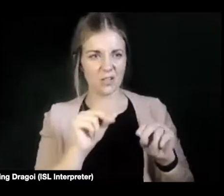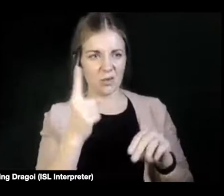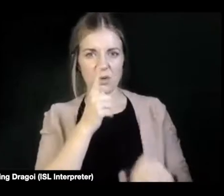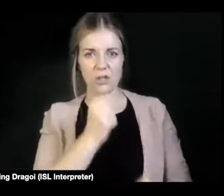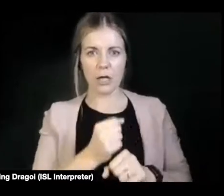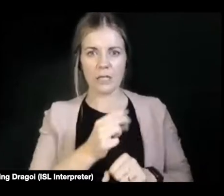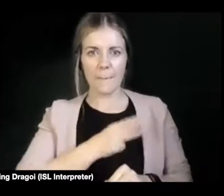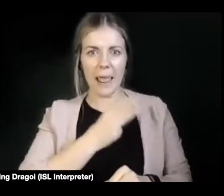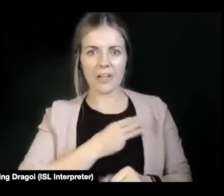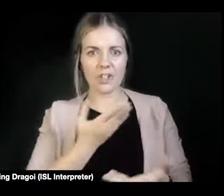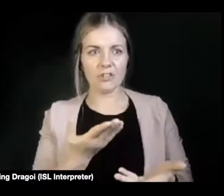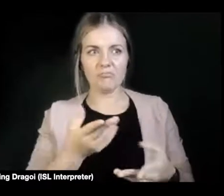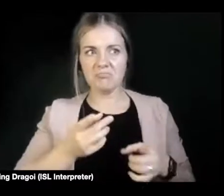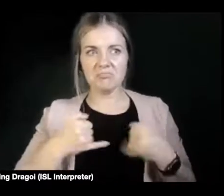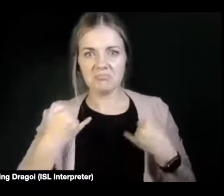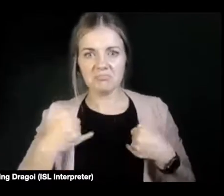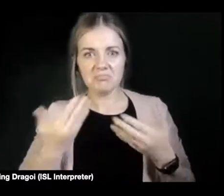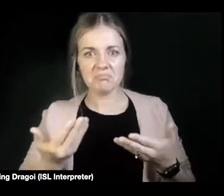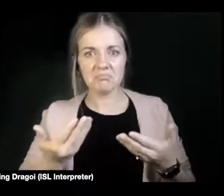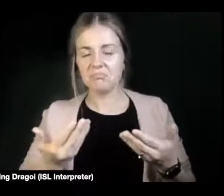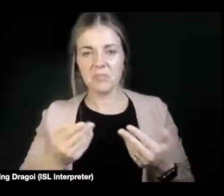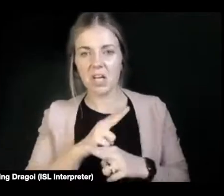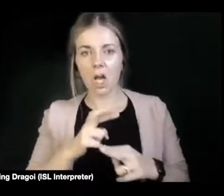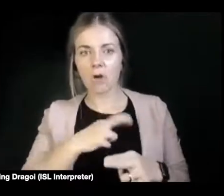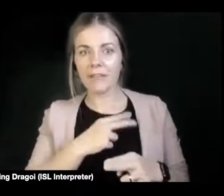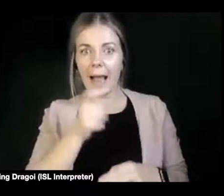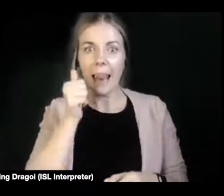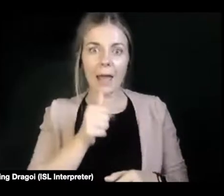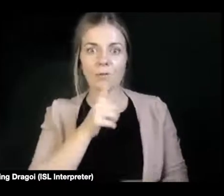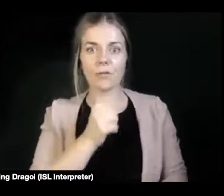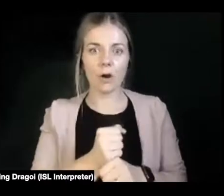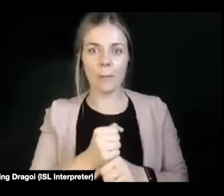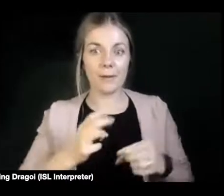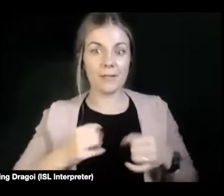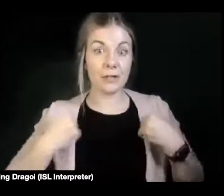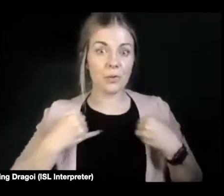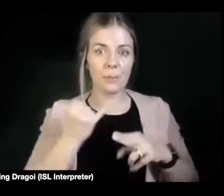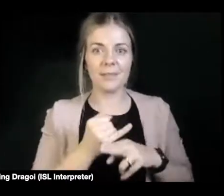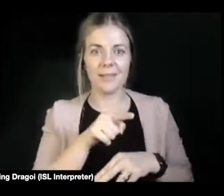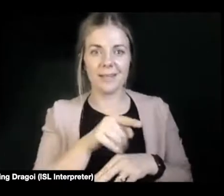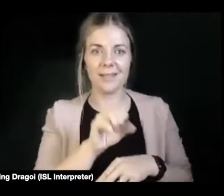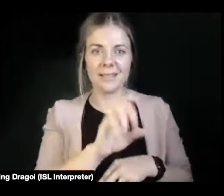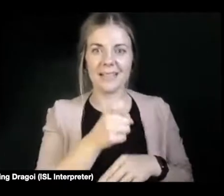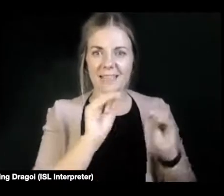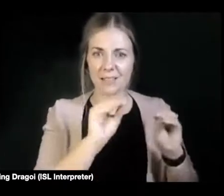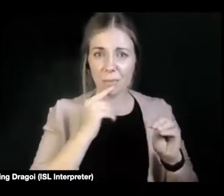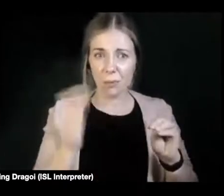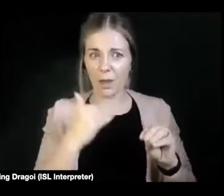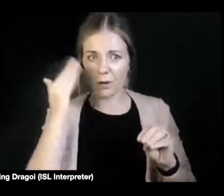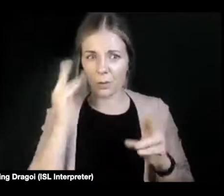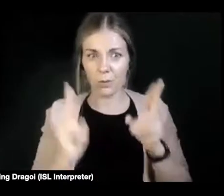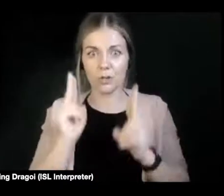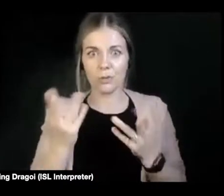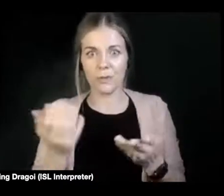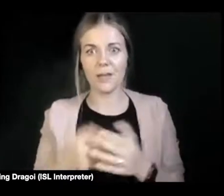never about pleasure. But you're not really allowed to talk about pleasure in sex education. But sex obviously should be pleasurable. We all know that. So